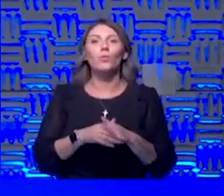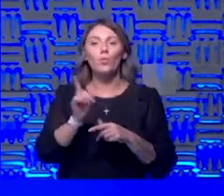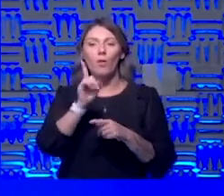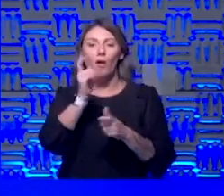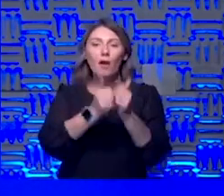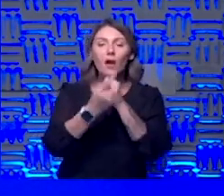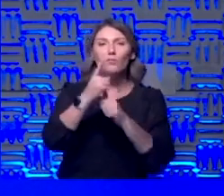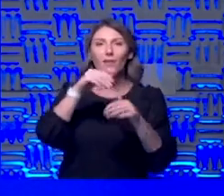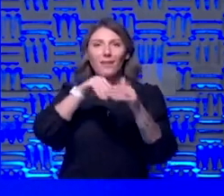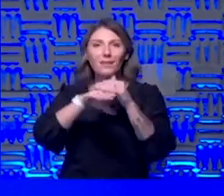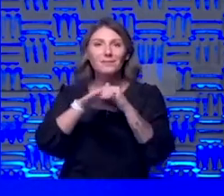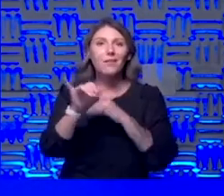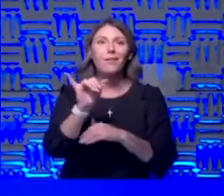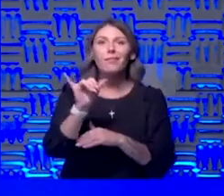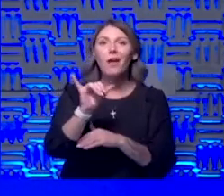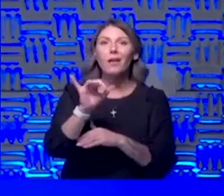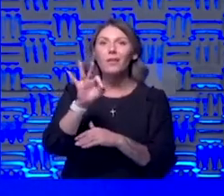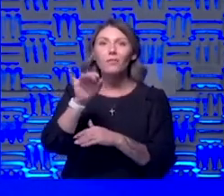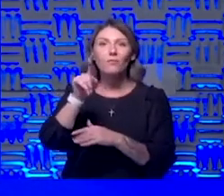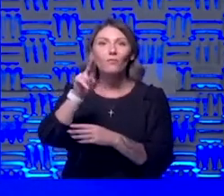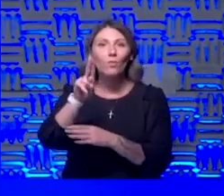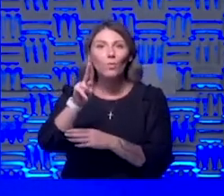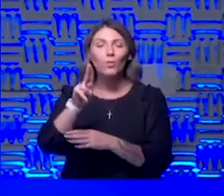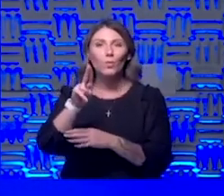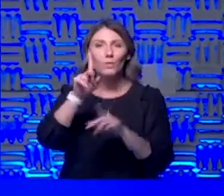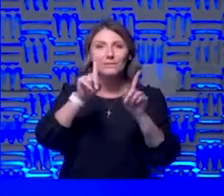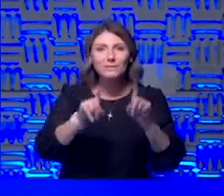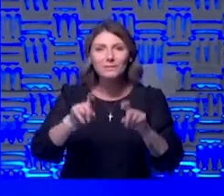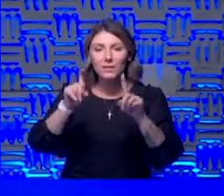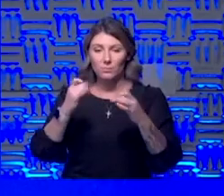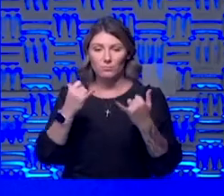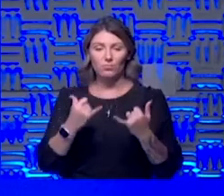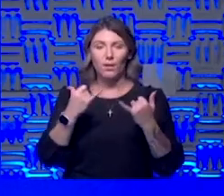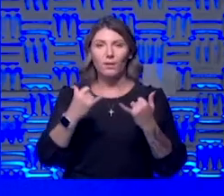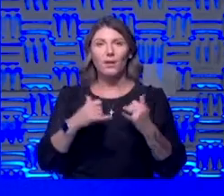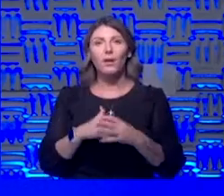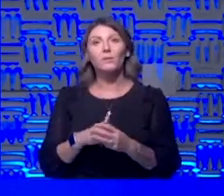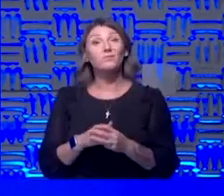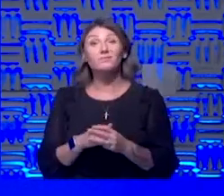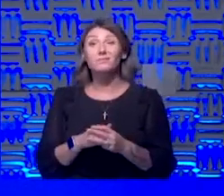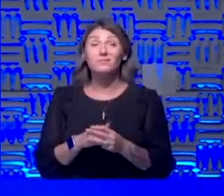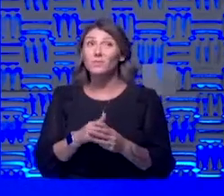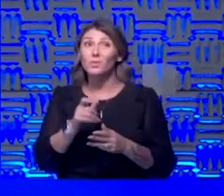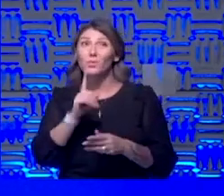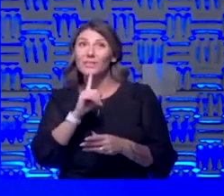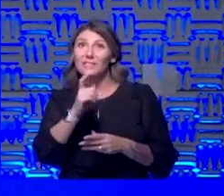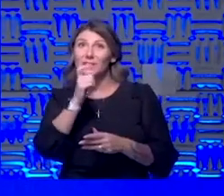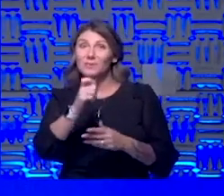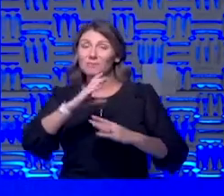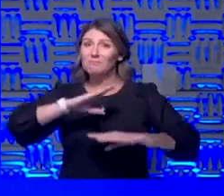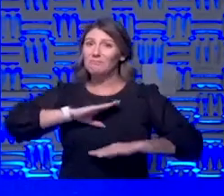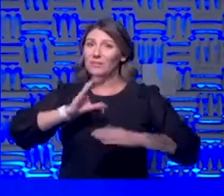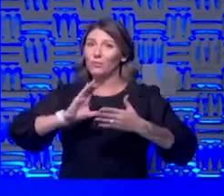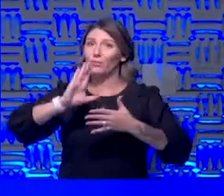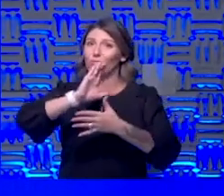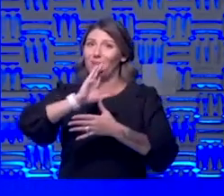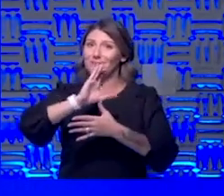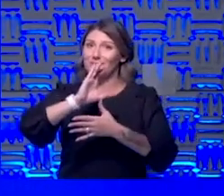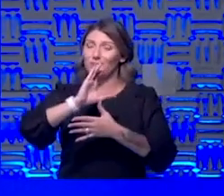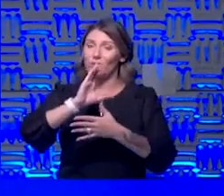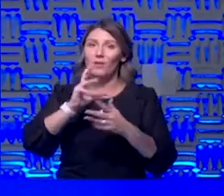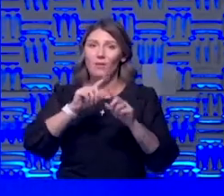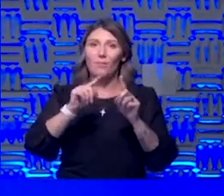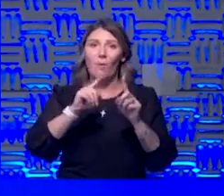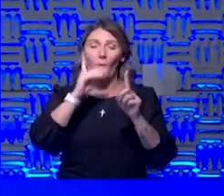access them just like influenza tests right now they really don't meet criteria but hopefully moving forward